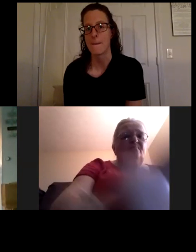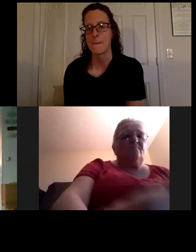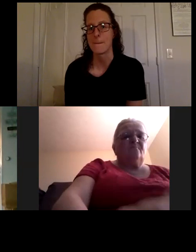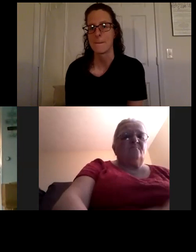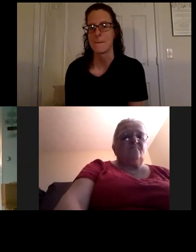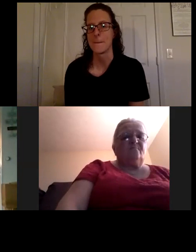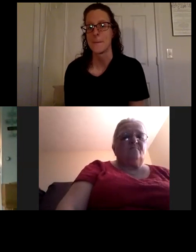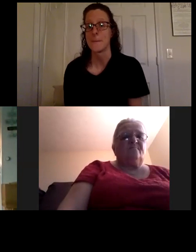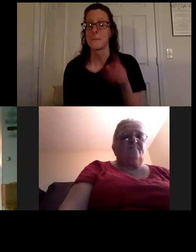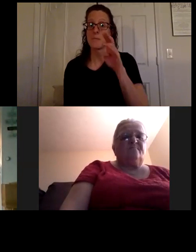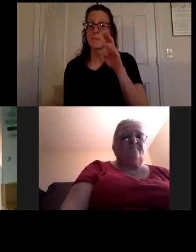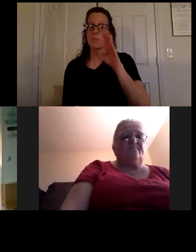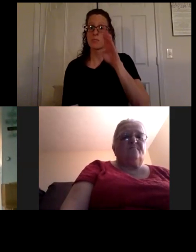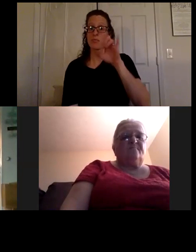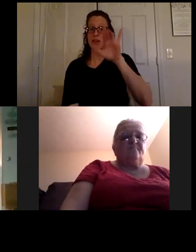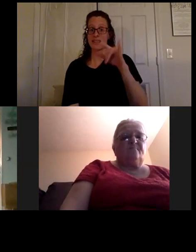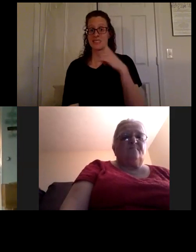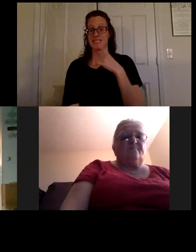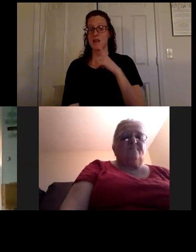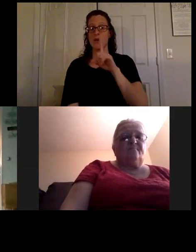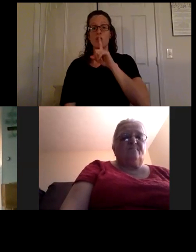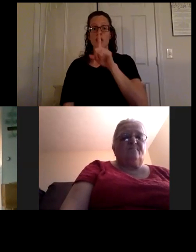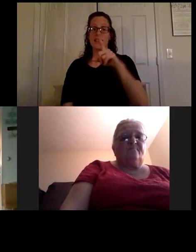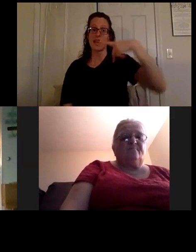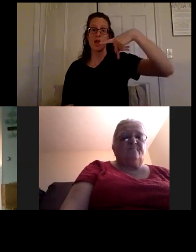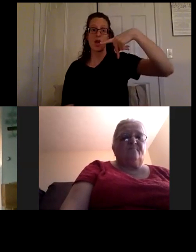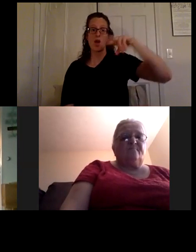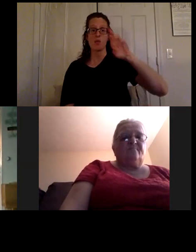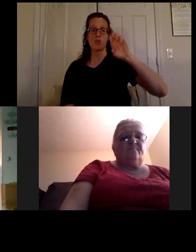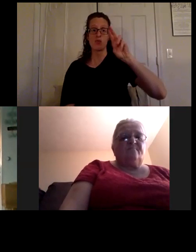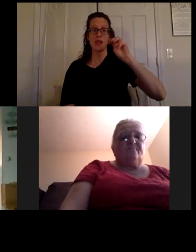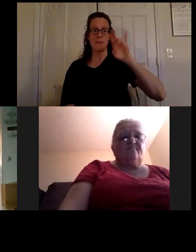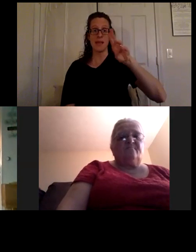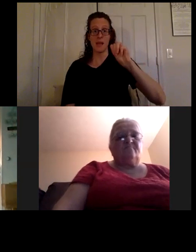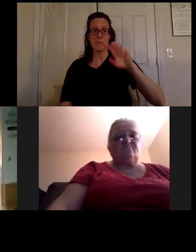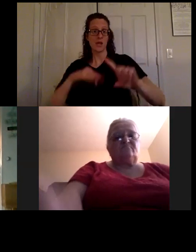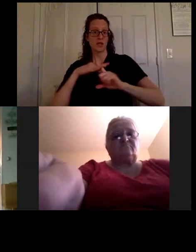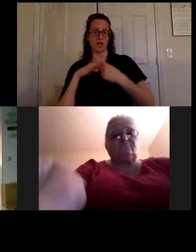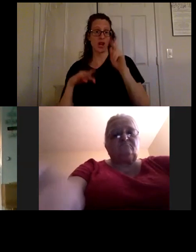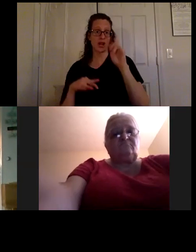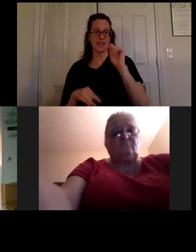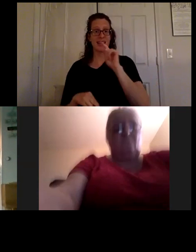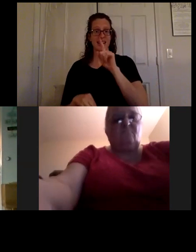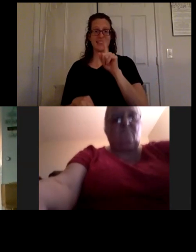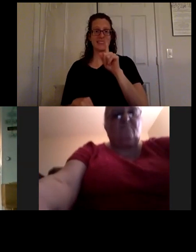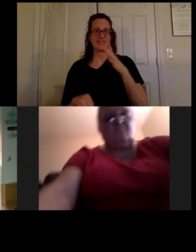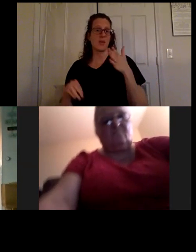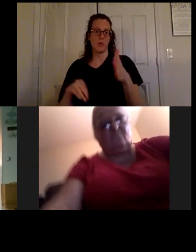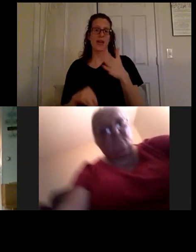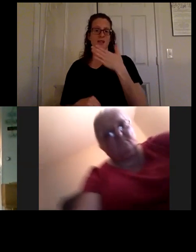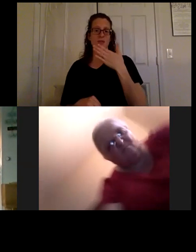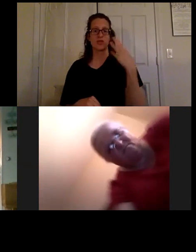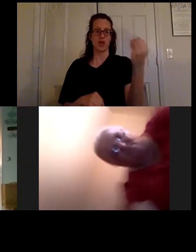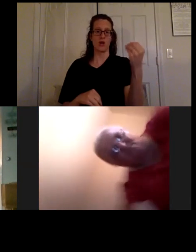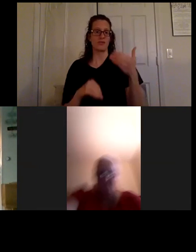i was gonna say the premium starter kit is the way to go um because you get